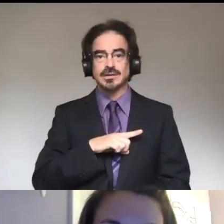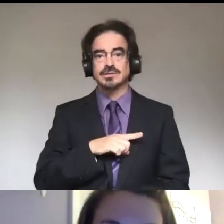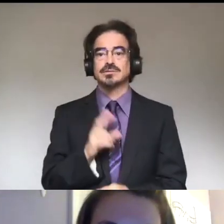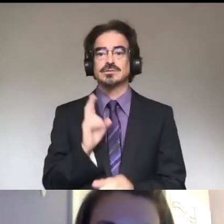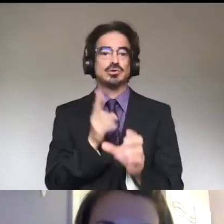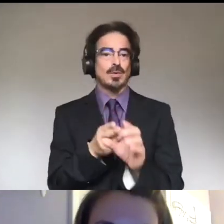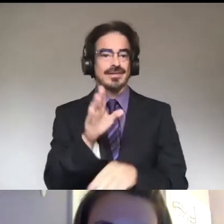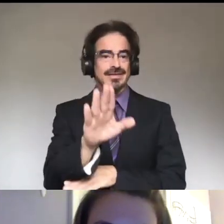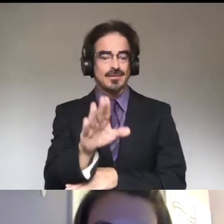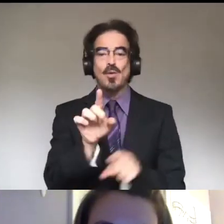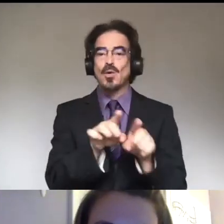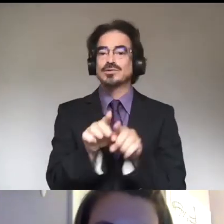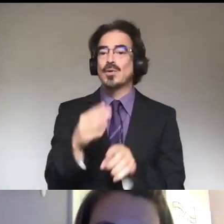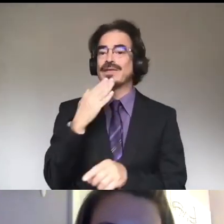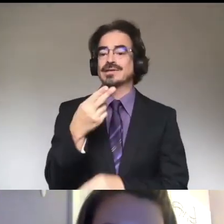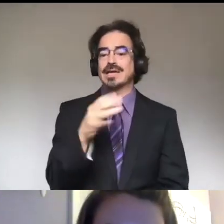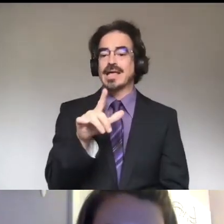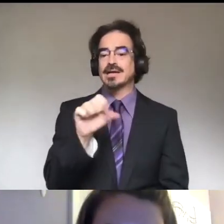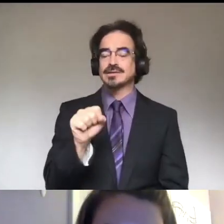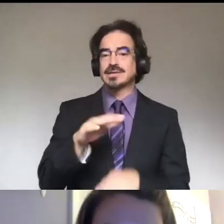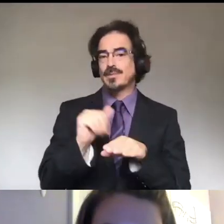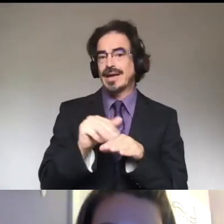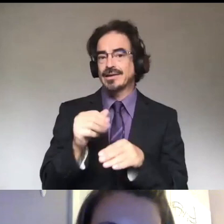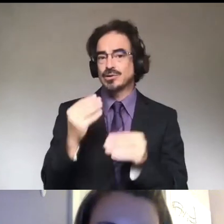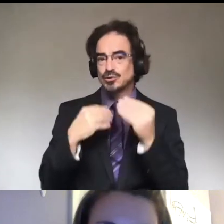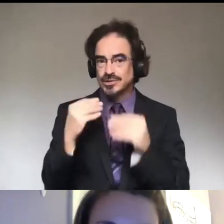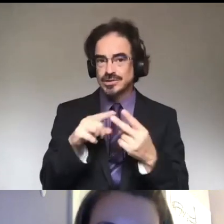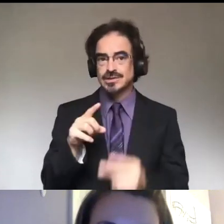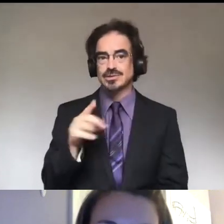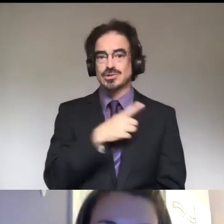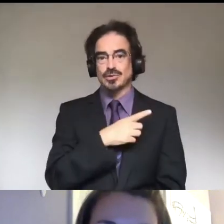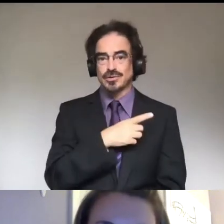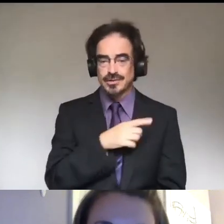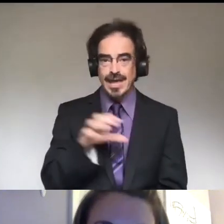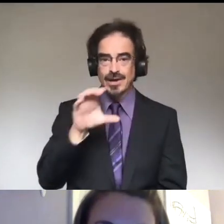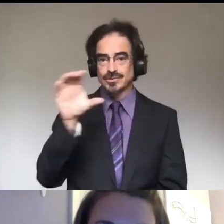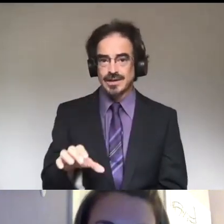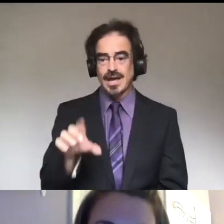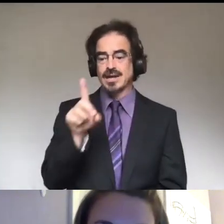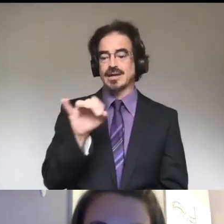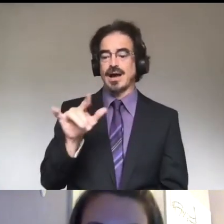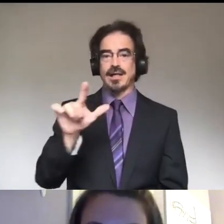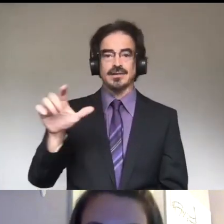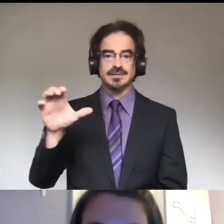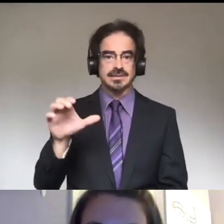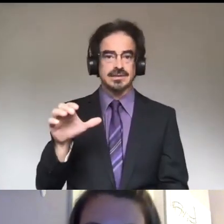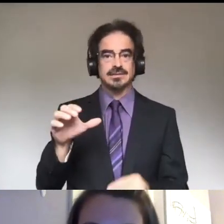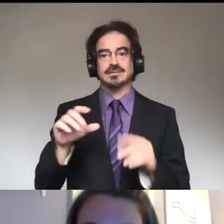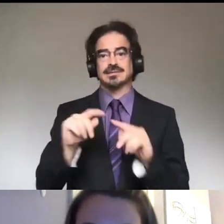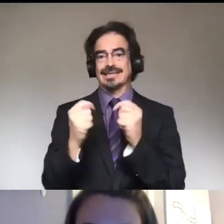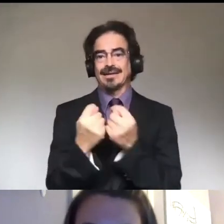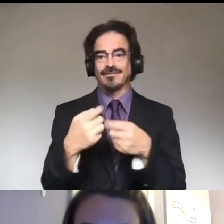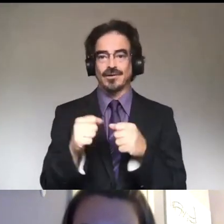And thank you Hills Pet Nutrition, Dr. Rasteter, Christina, and the Designated Interpreters team for making this webinar possible.